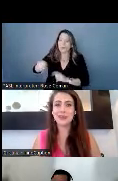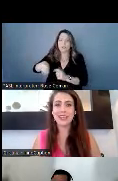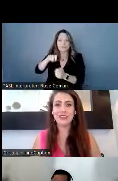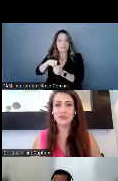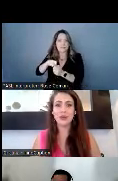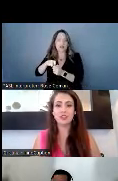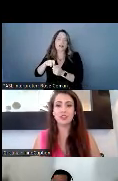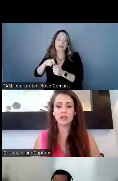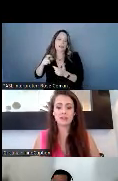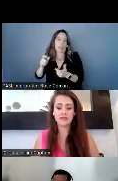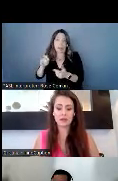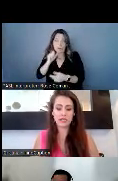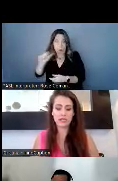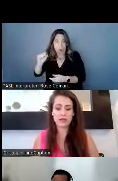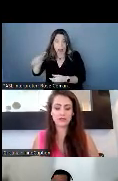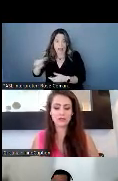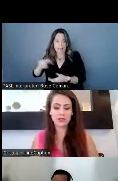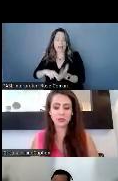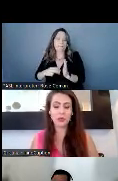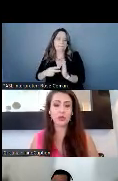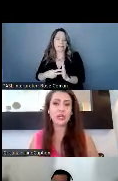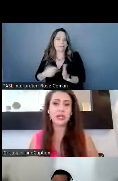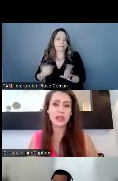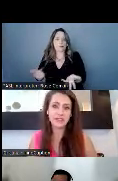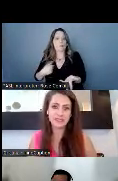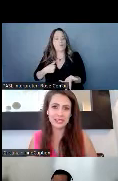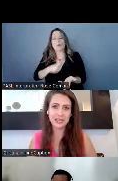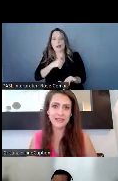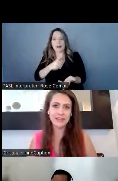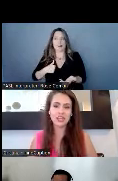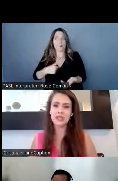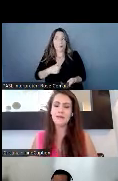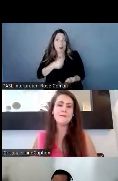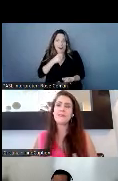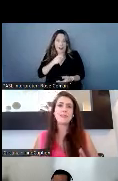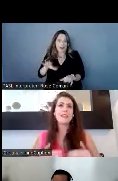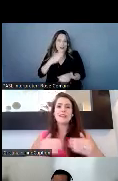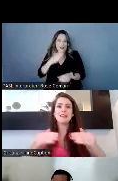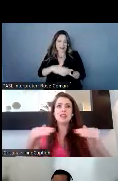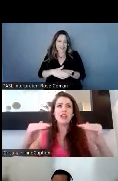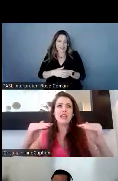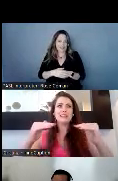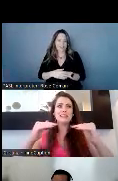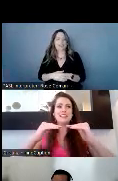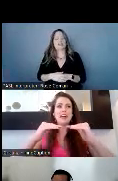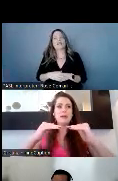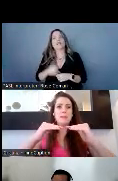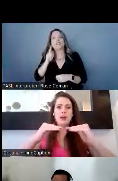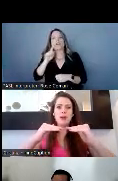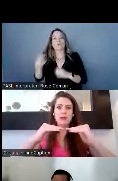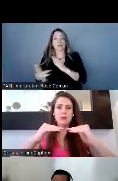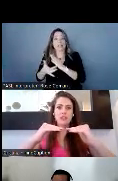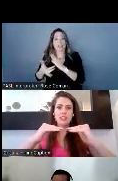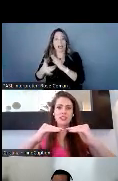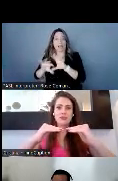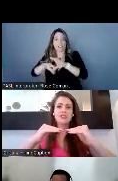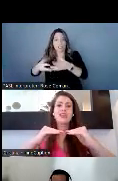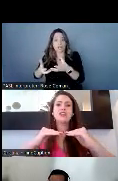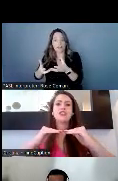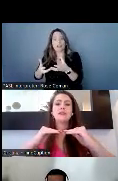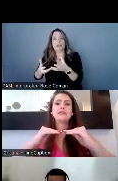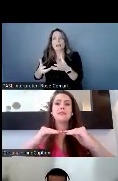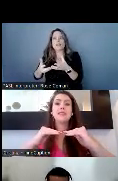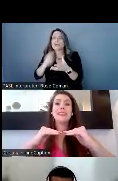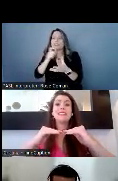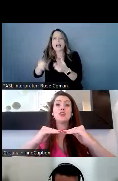effective communication what is good enough and when it comes to good enough and technology it's it's not a bar that we're trying to